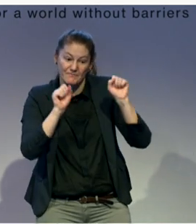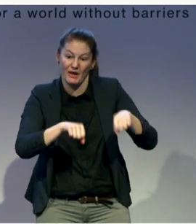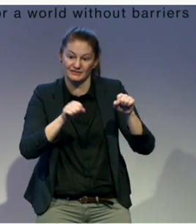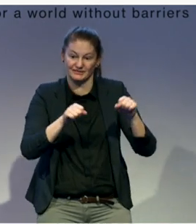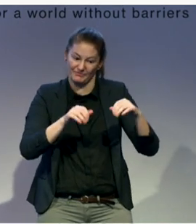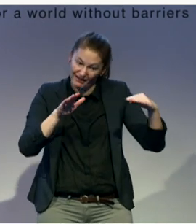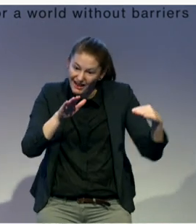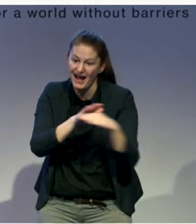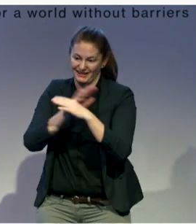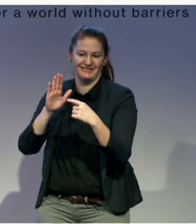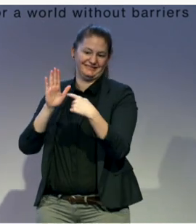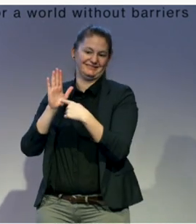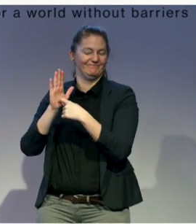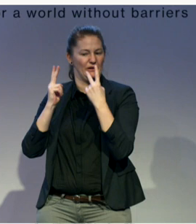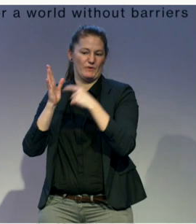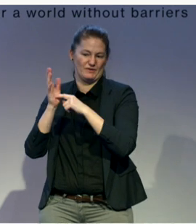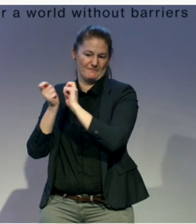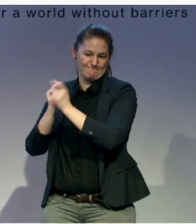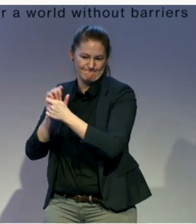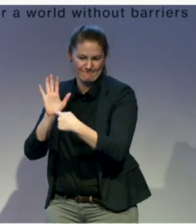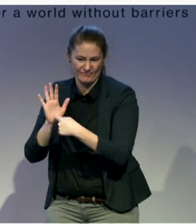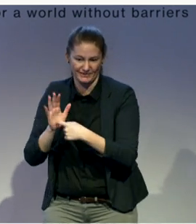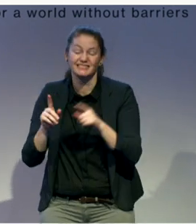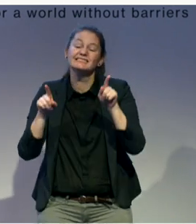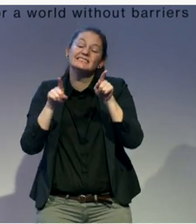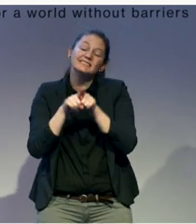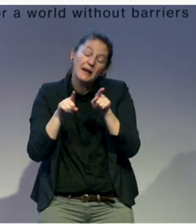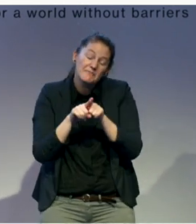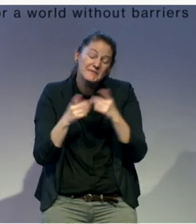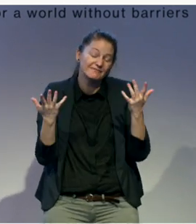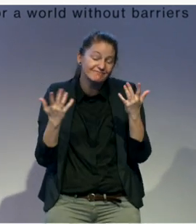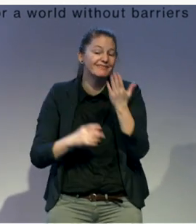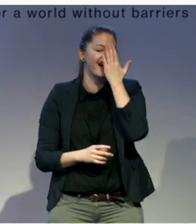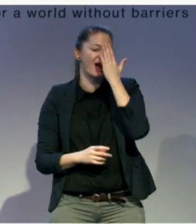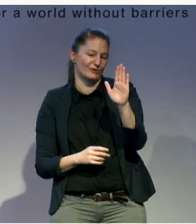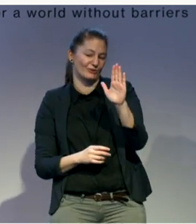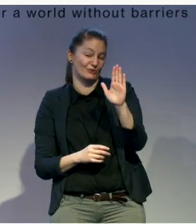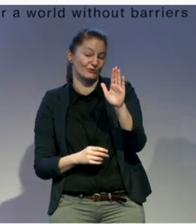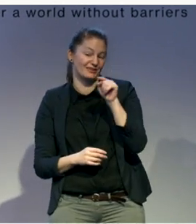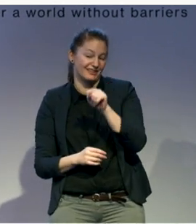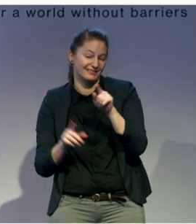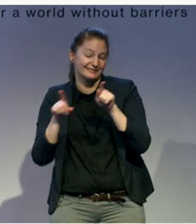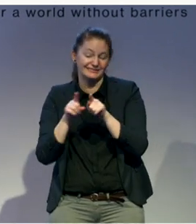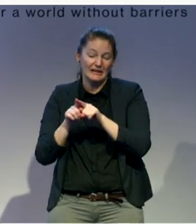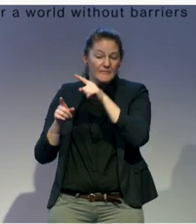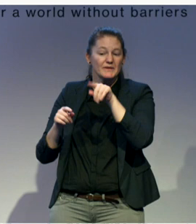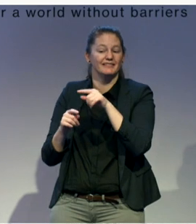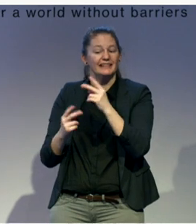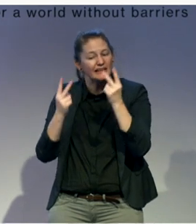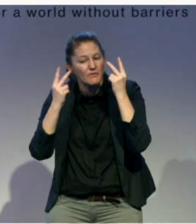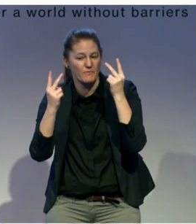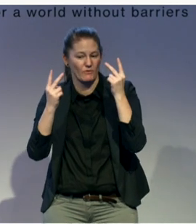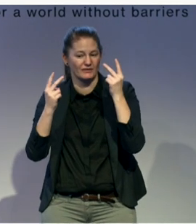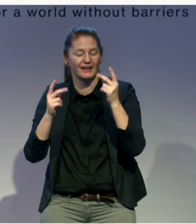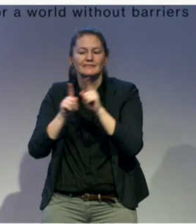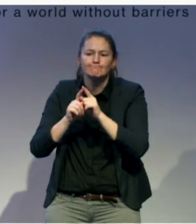is a very important force to drive the representation within the decision-making level and the